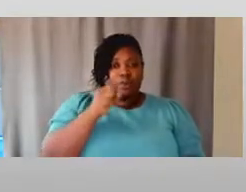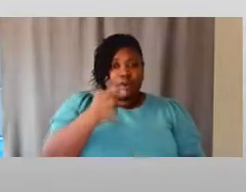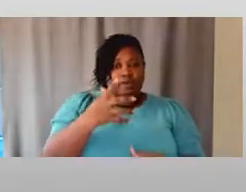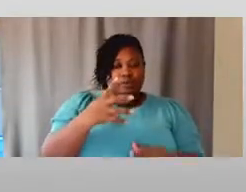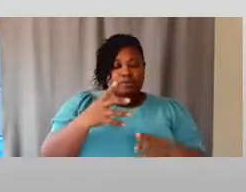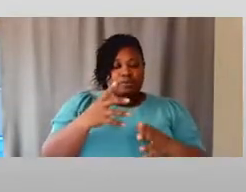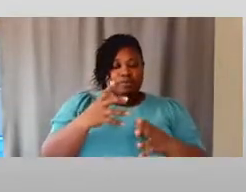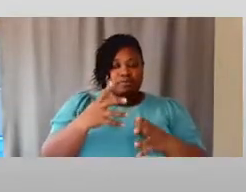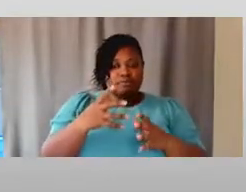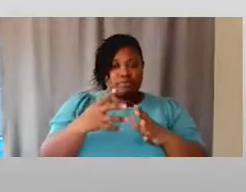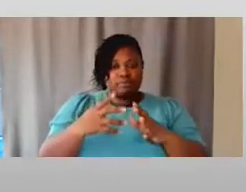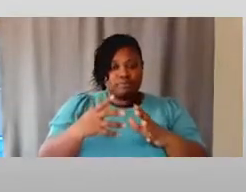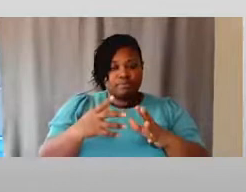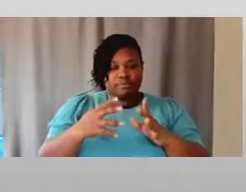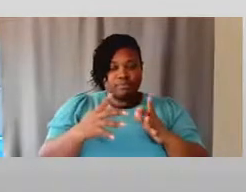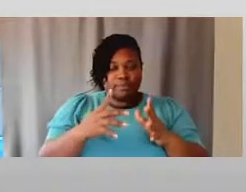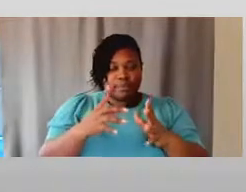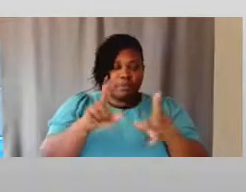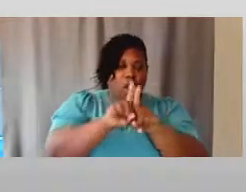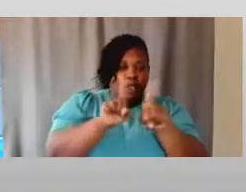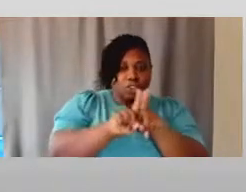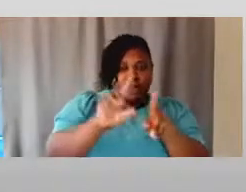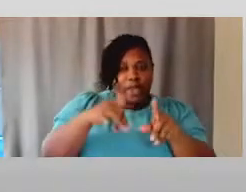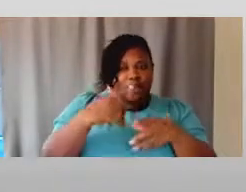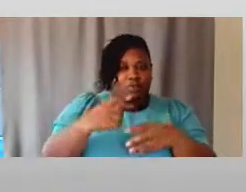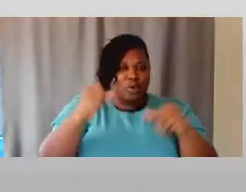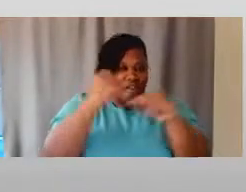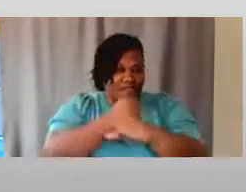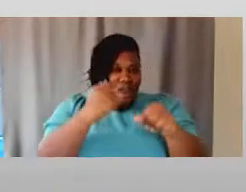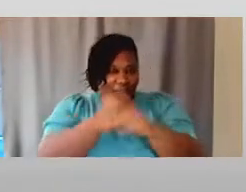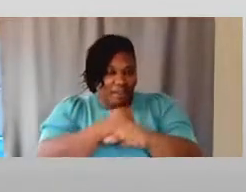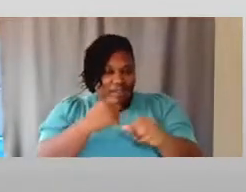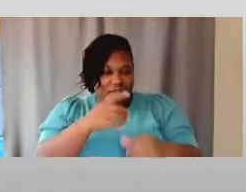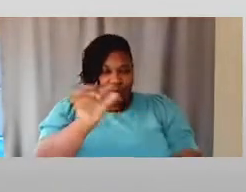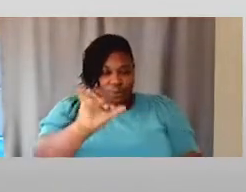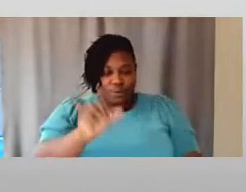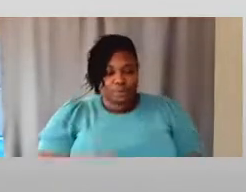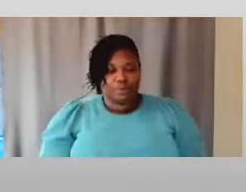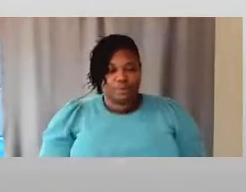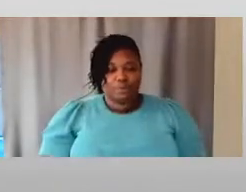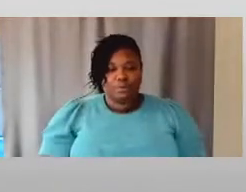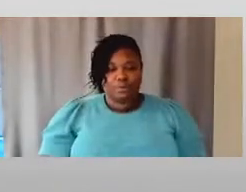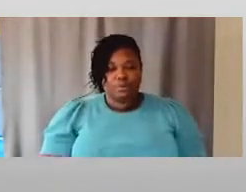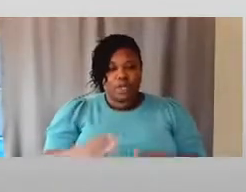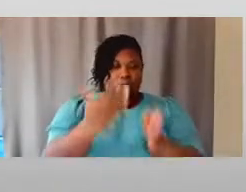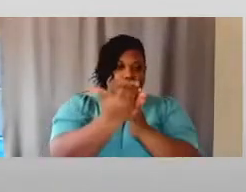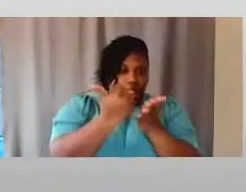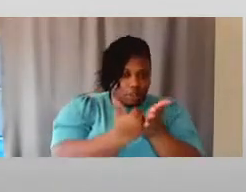as well, of course, as we have to fight for infrastructures and budgets.